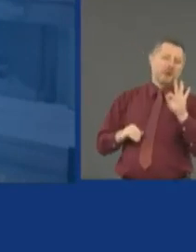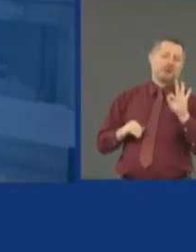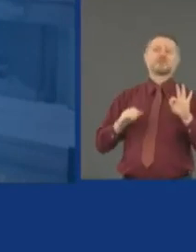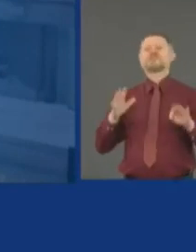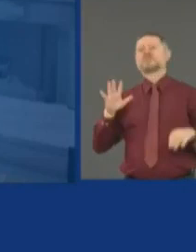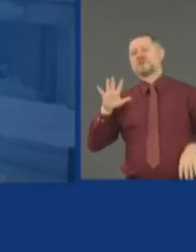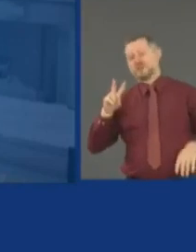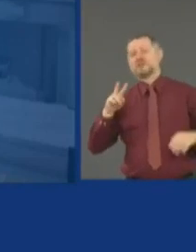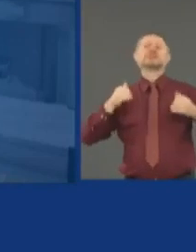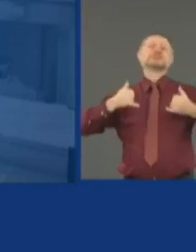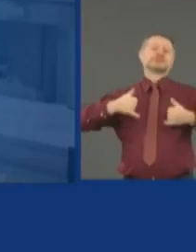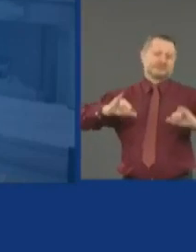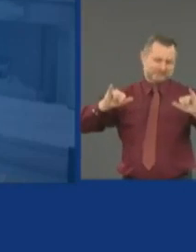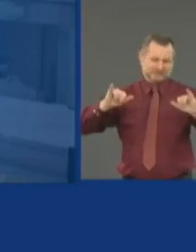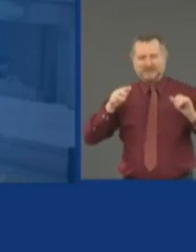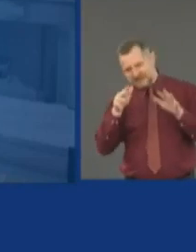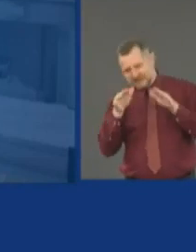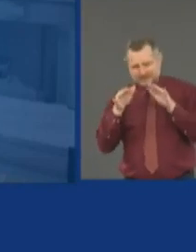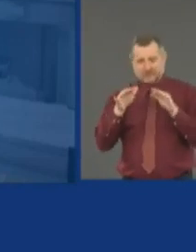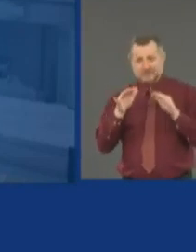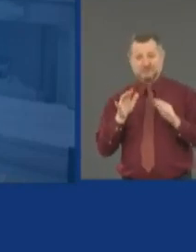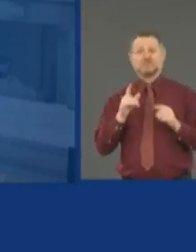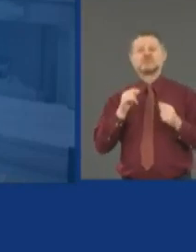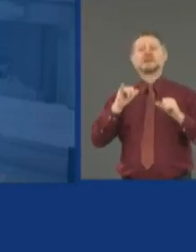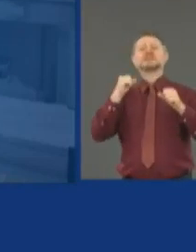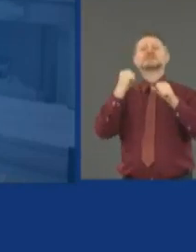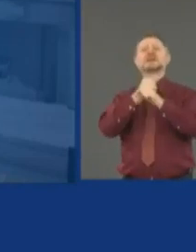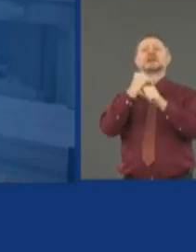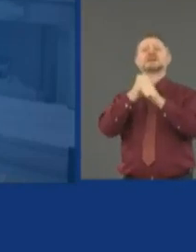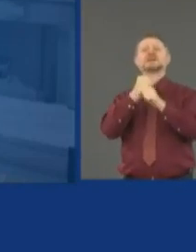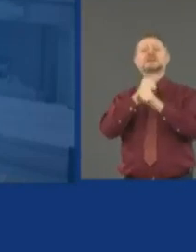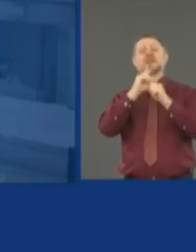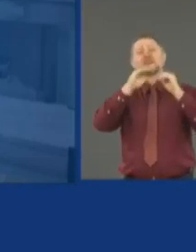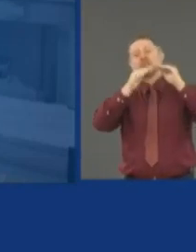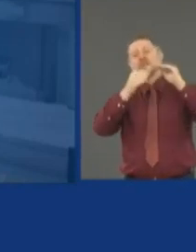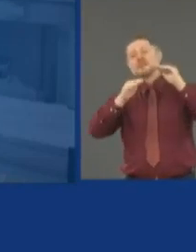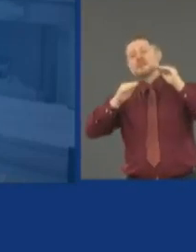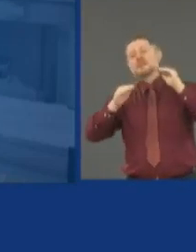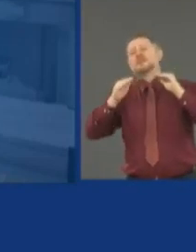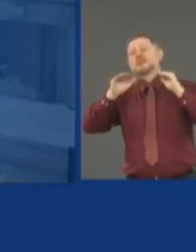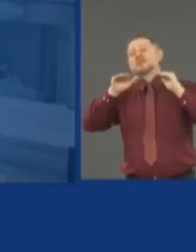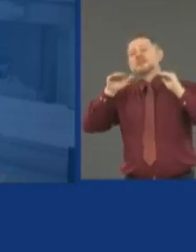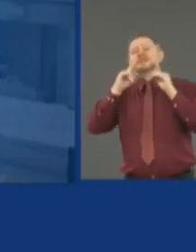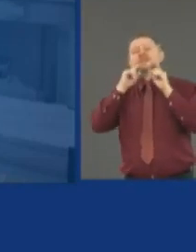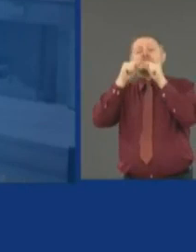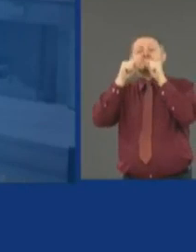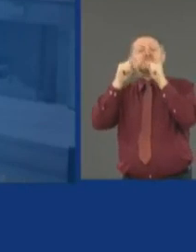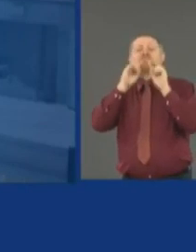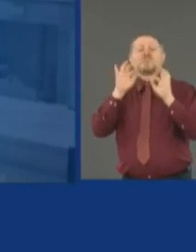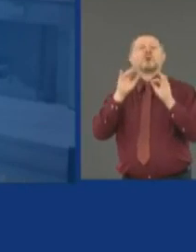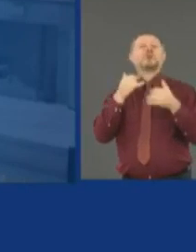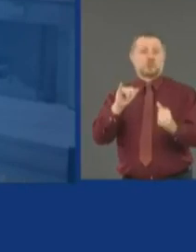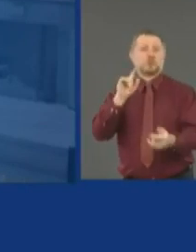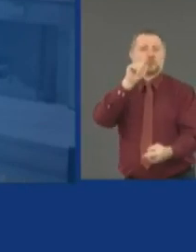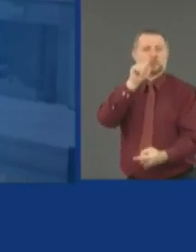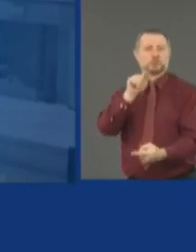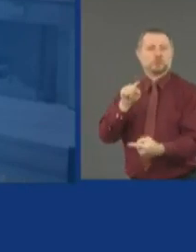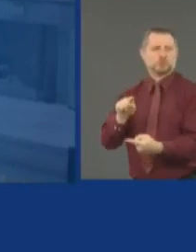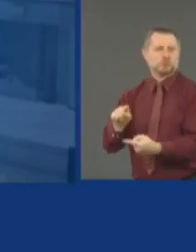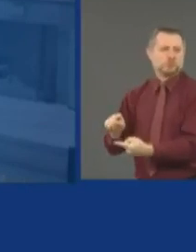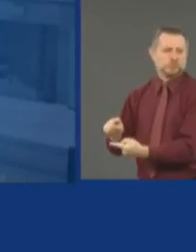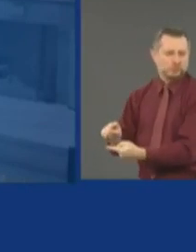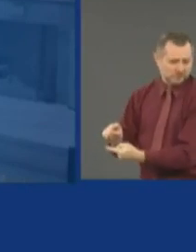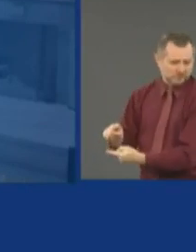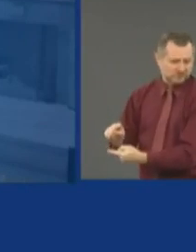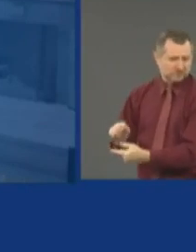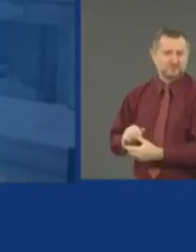within the statistically, these are irrelevant differences. I don't believe the system is this statistically